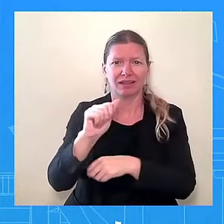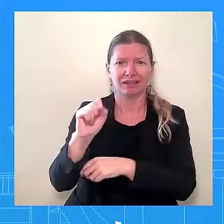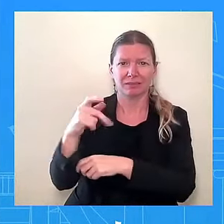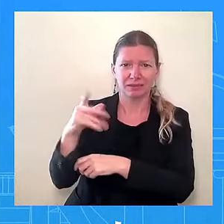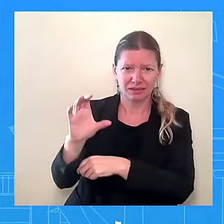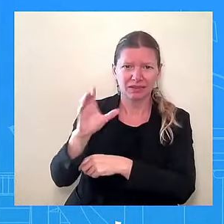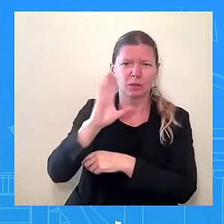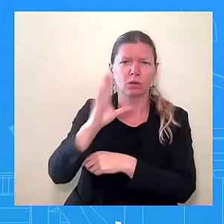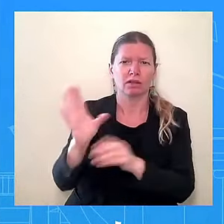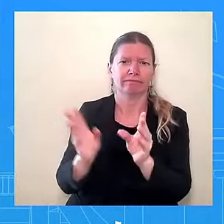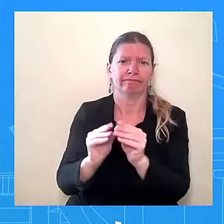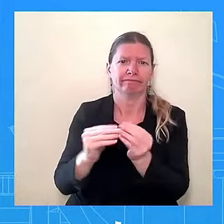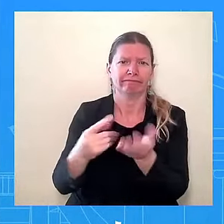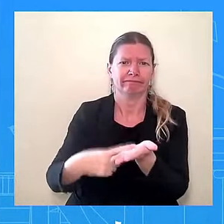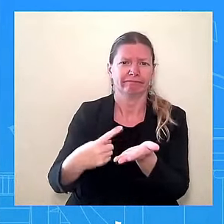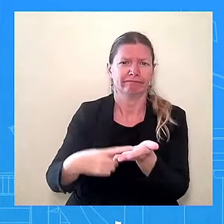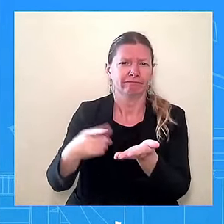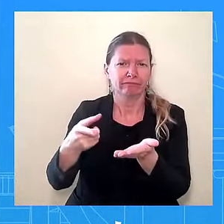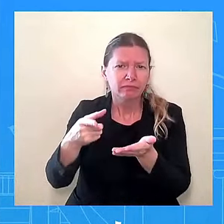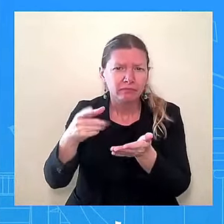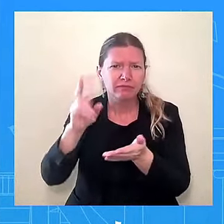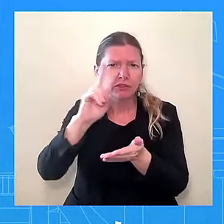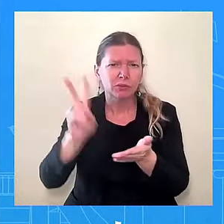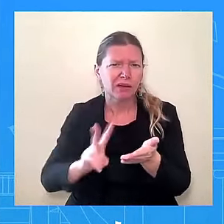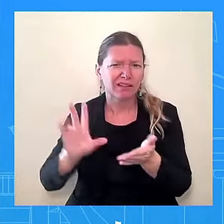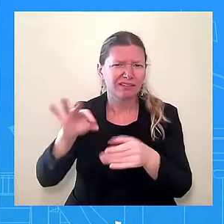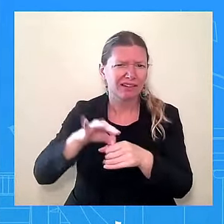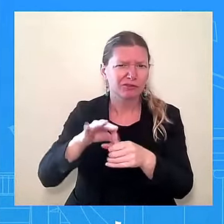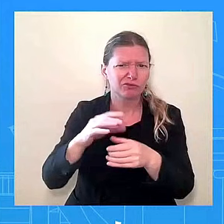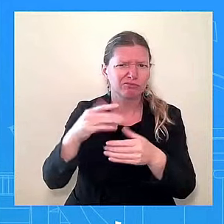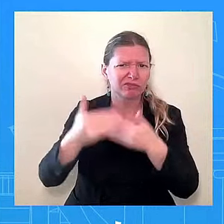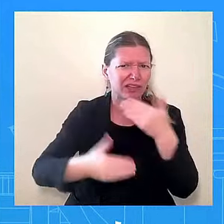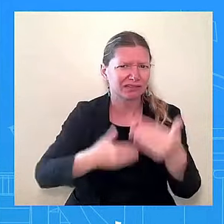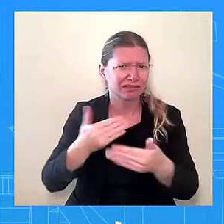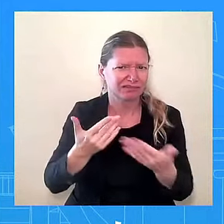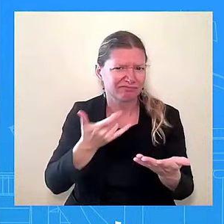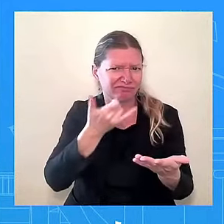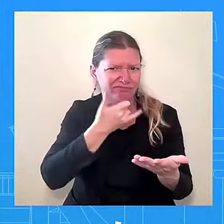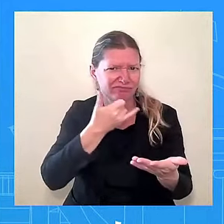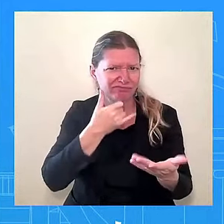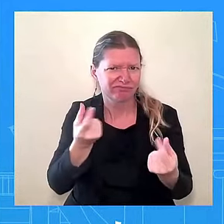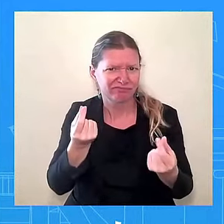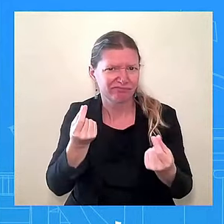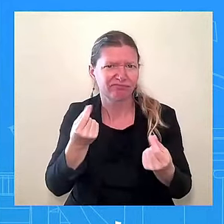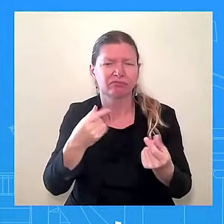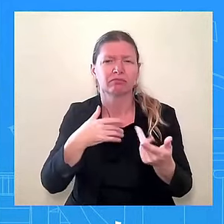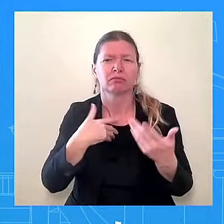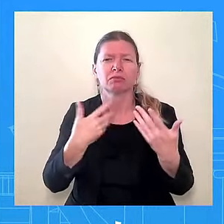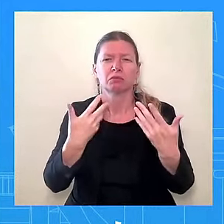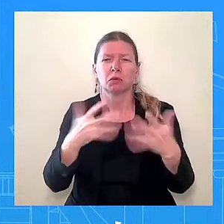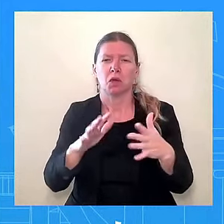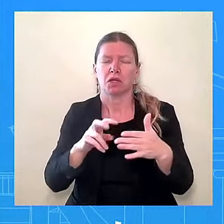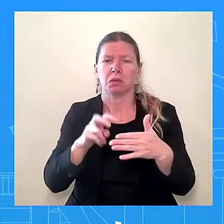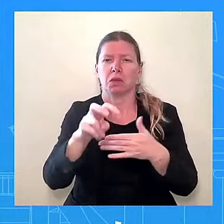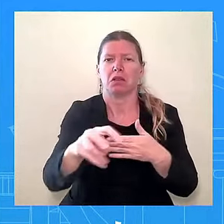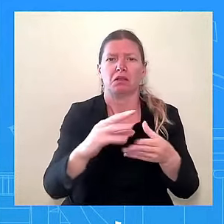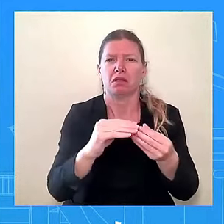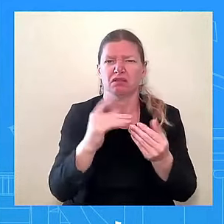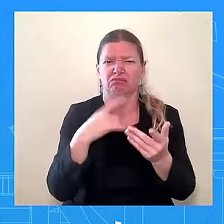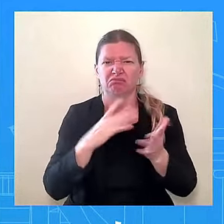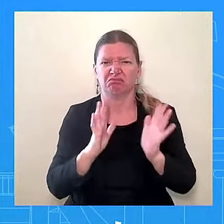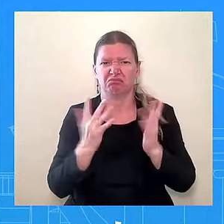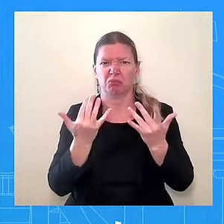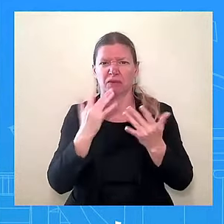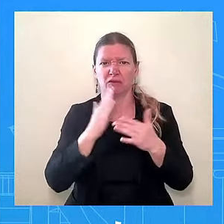States joins other democracies in the region and actually around the world in expressing serious concerns about these subversions of democratic